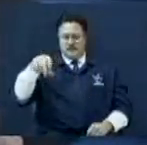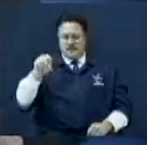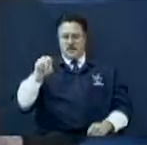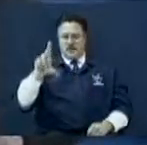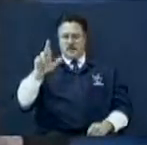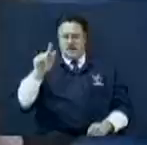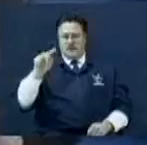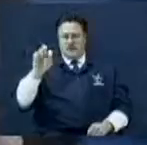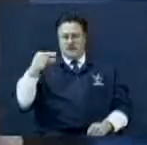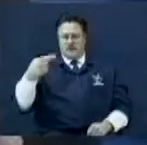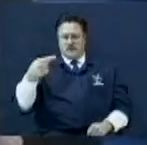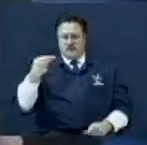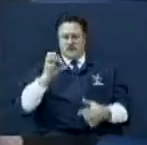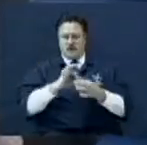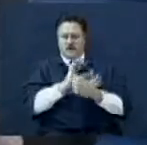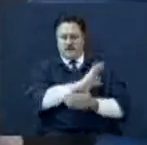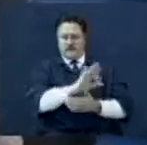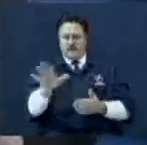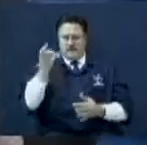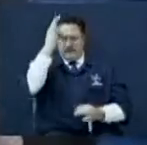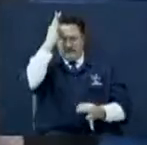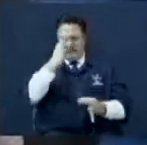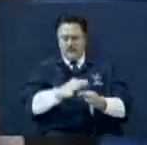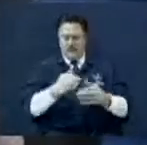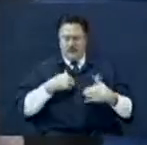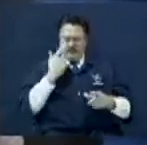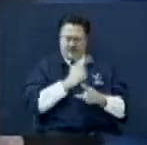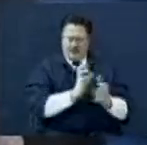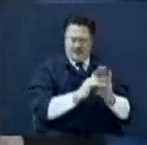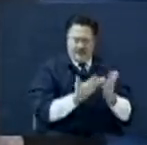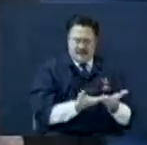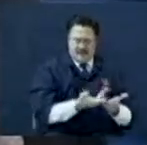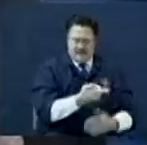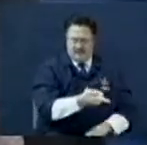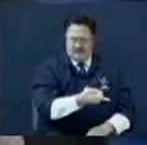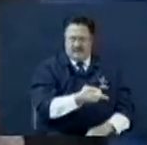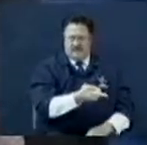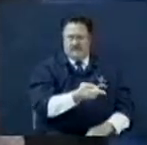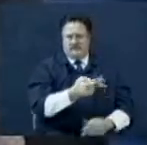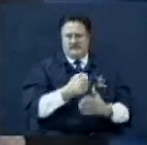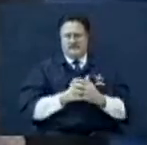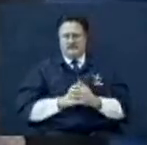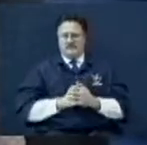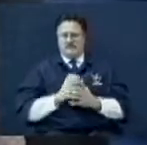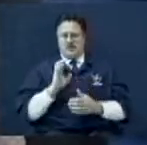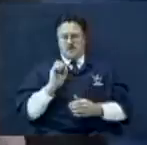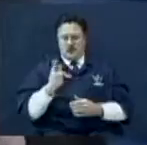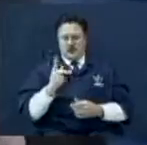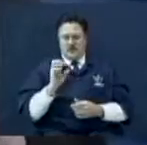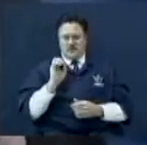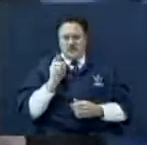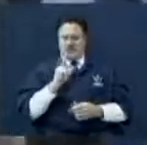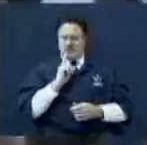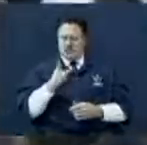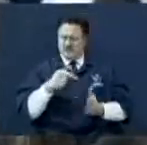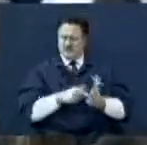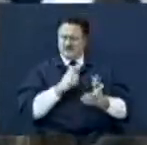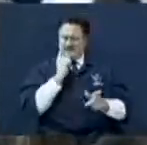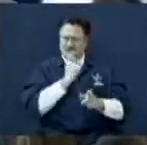Give it to me. Where's that? You have the right Bible? I do. Okay. Okay. Are you sure?